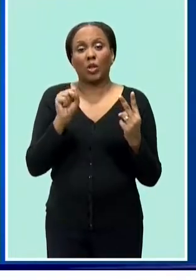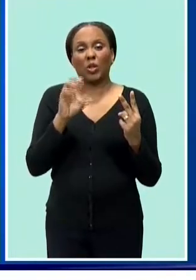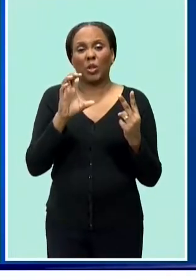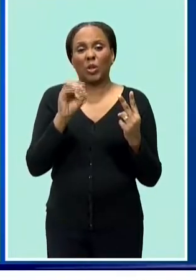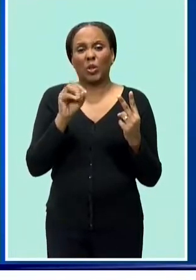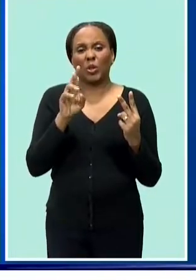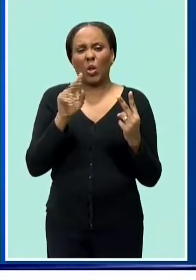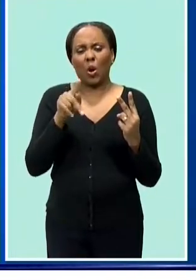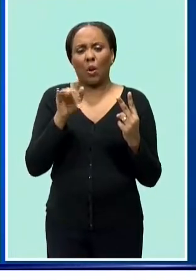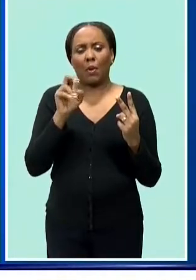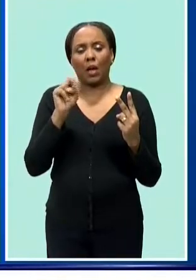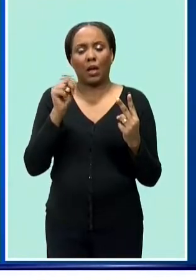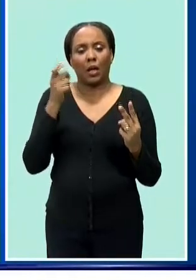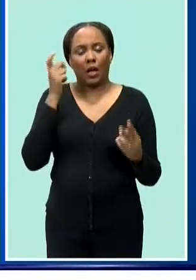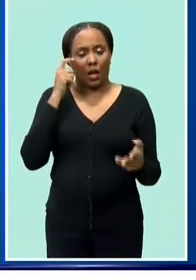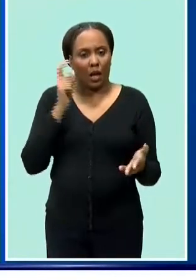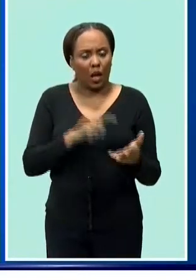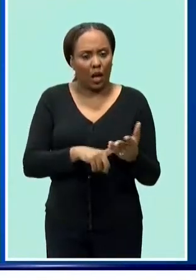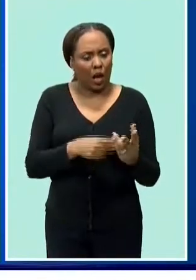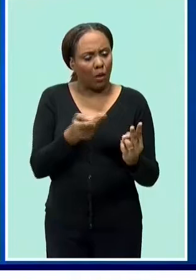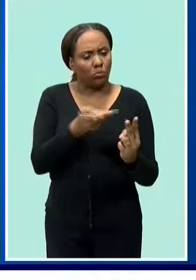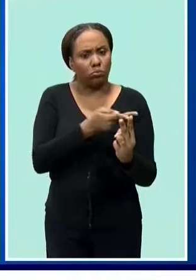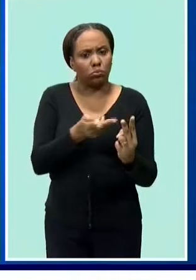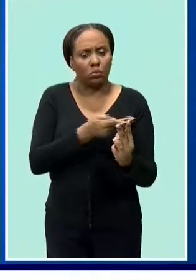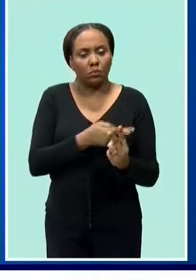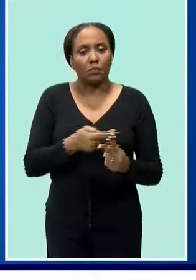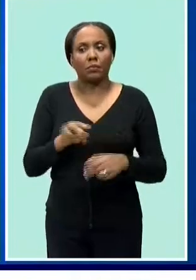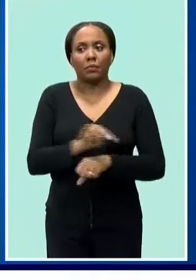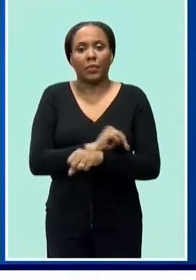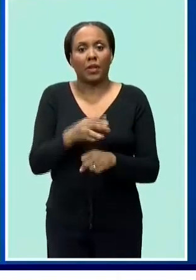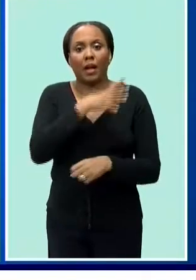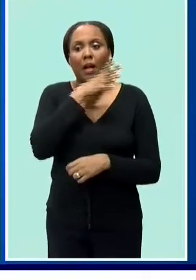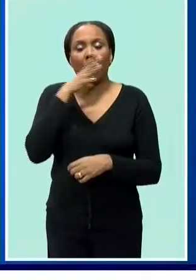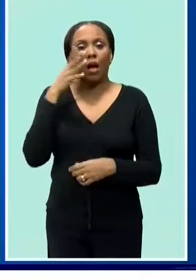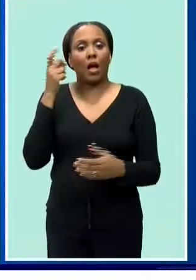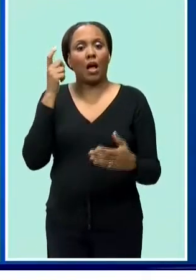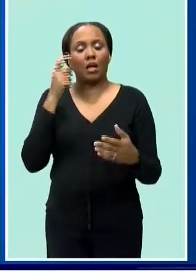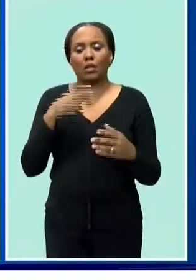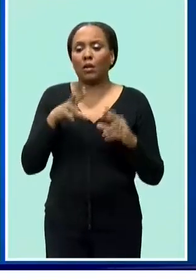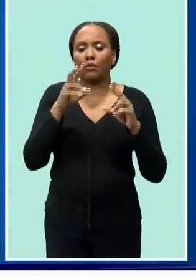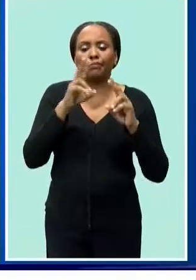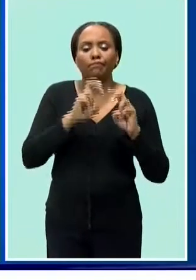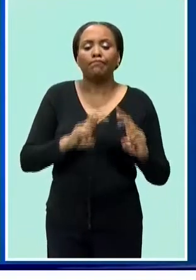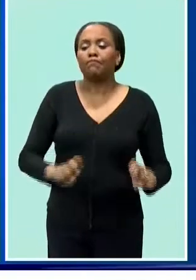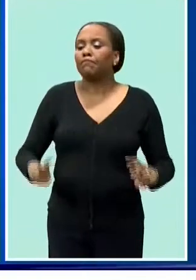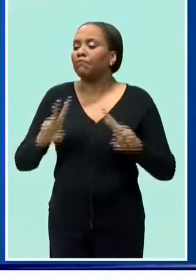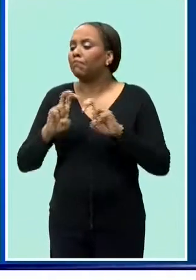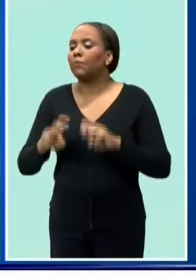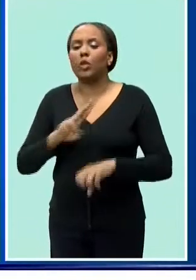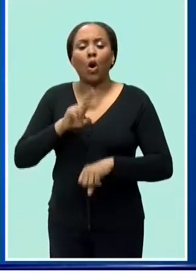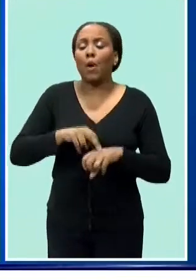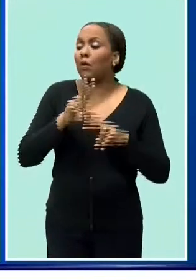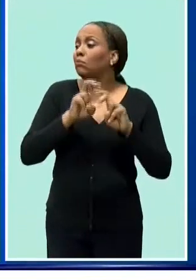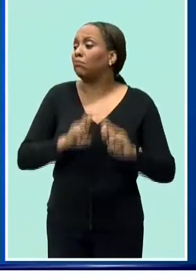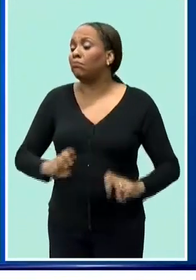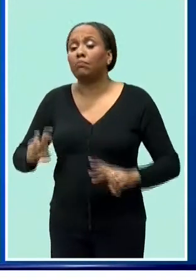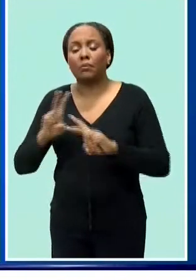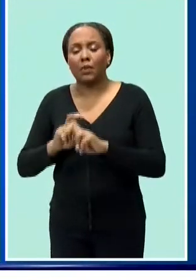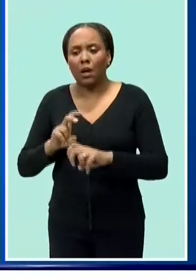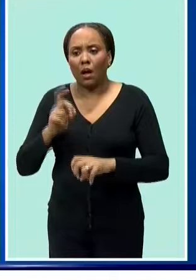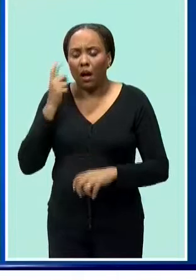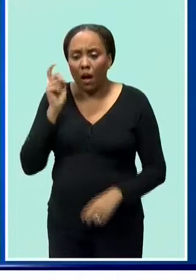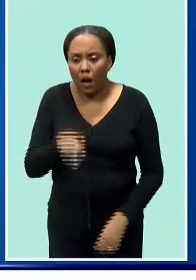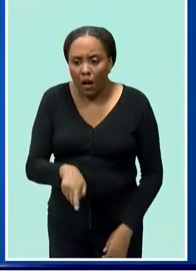month while officials from the ministry of agriculture were able to spot them through a routine inspection entomologist ian gibbs says the